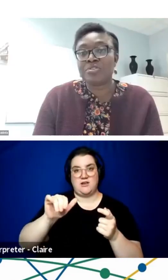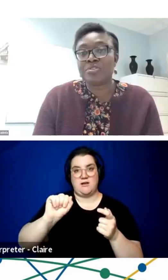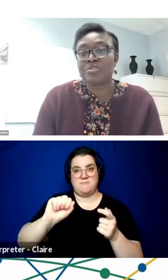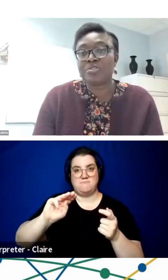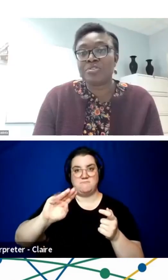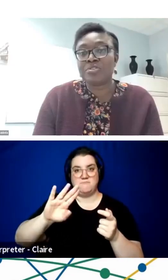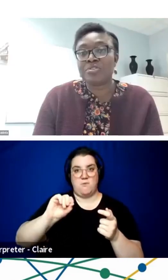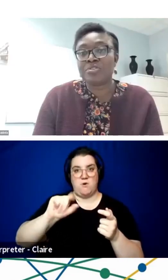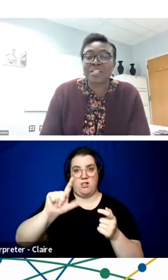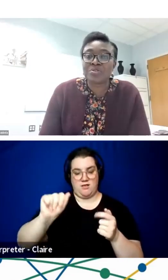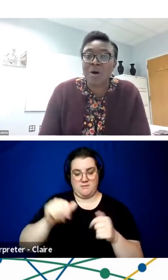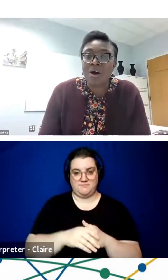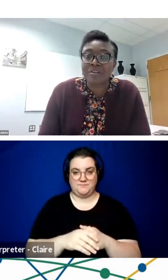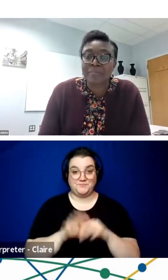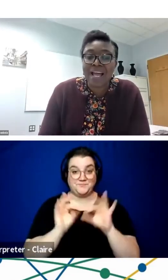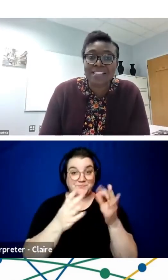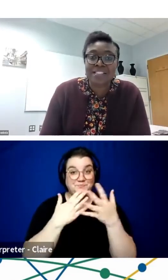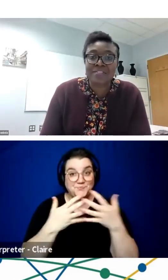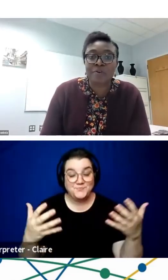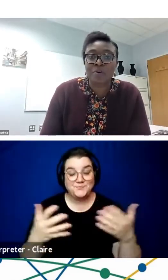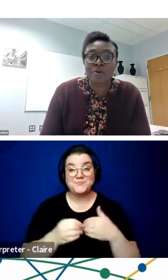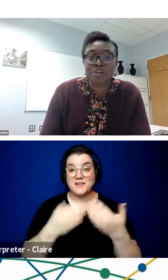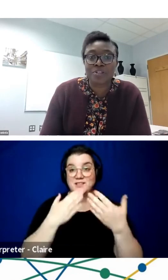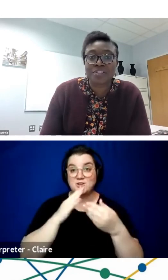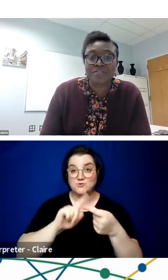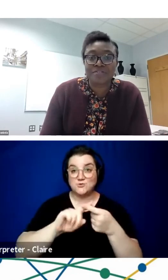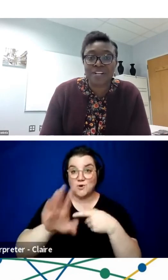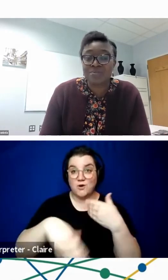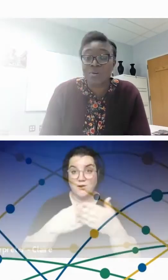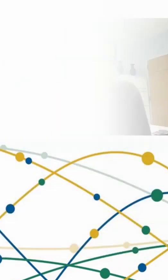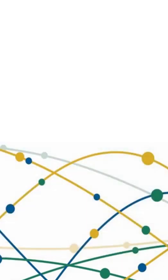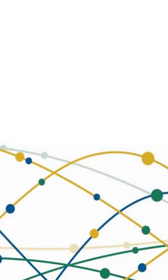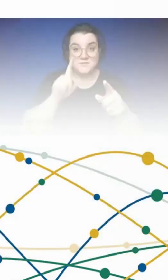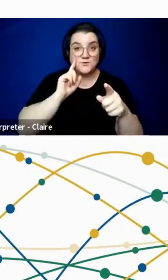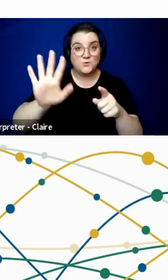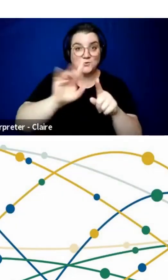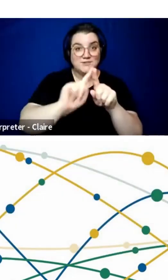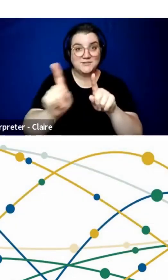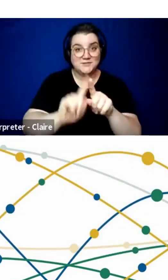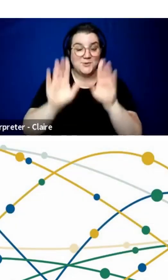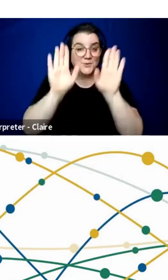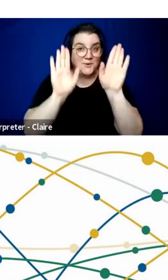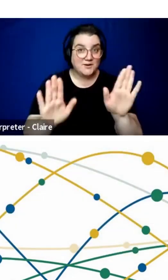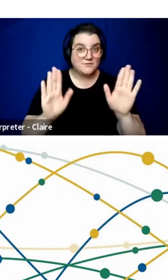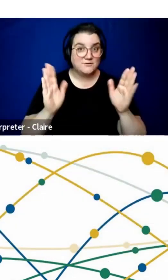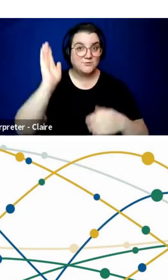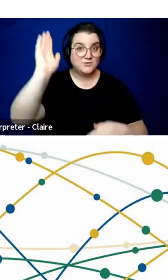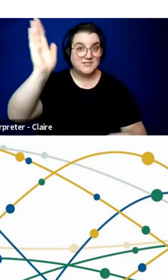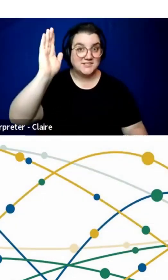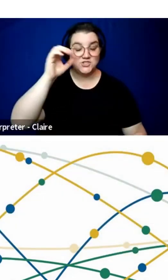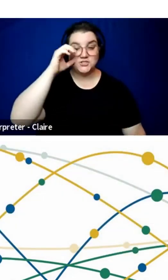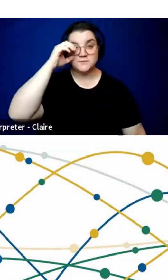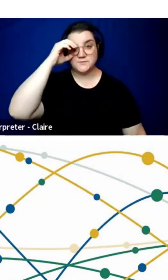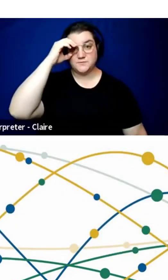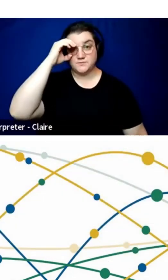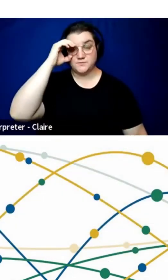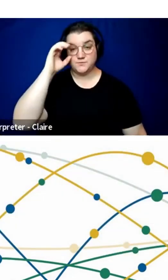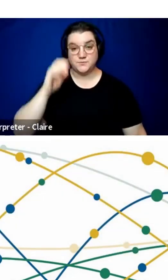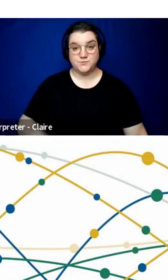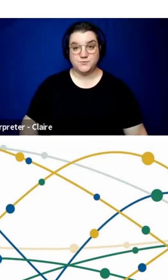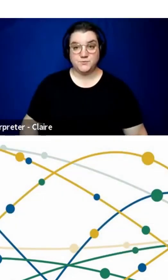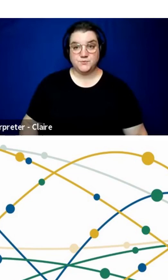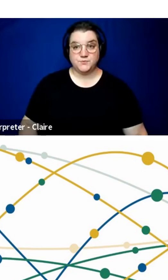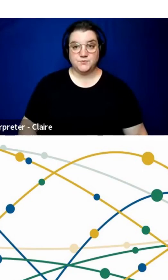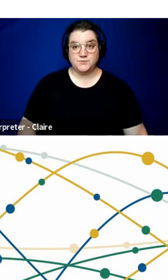Thank you so much. And thank you to all the panelists for your different wonderful presentations. The question, I